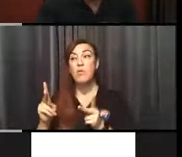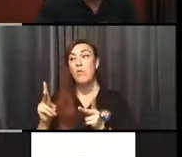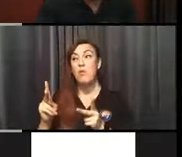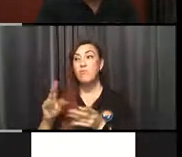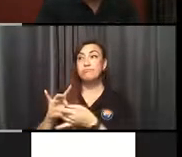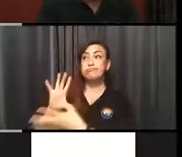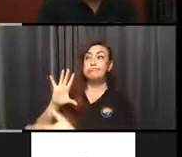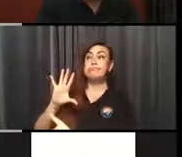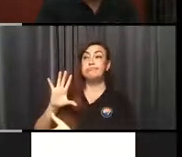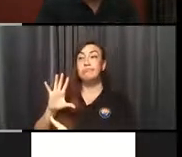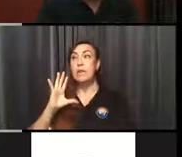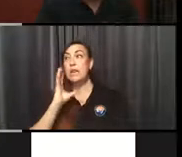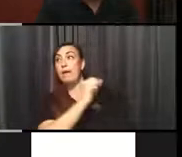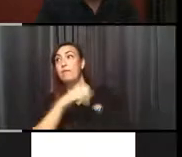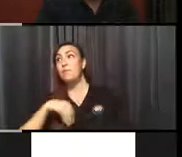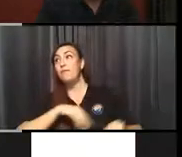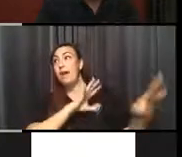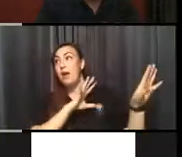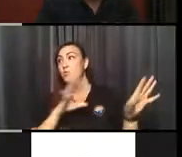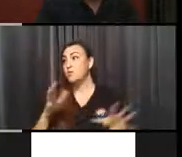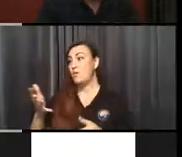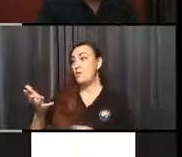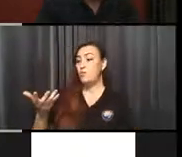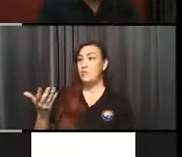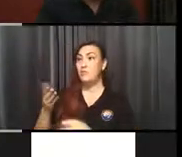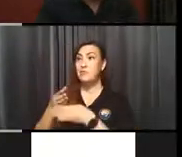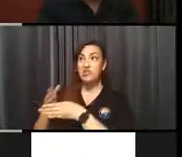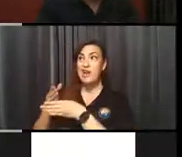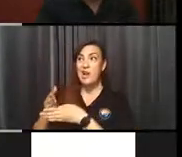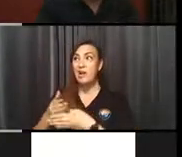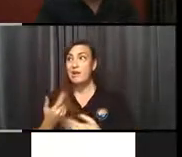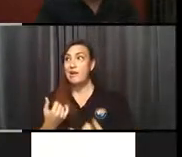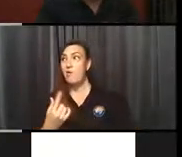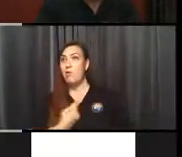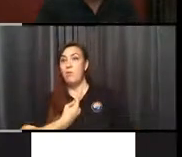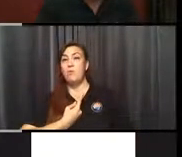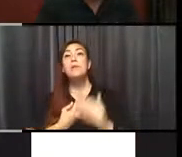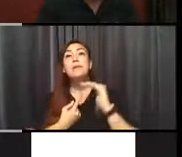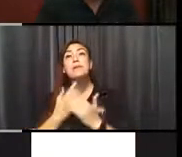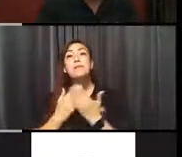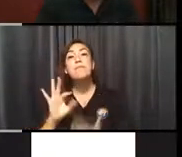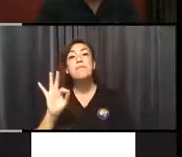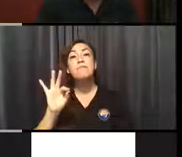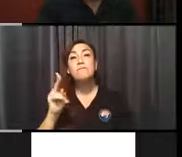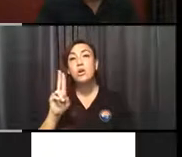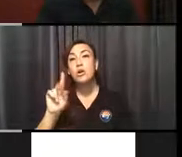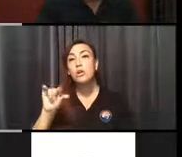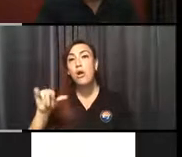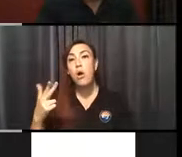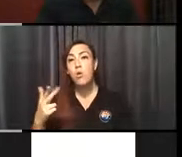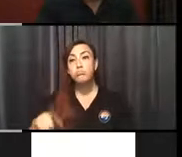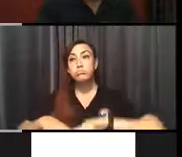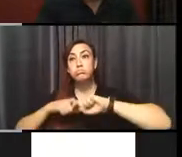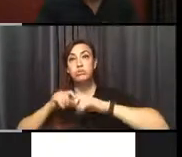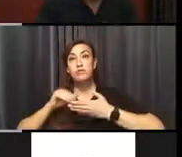incomes to one and some people have been furloughed. They've been, we've had some companies we work with where they furloughed all their